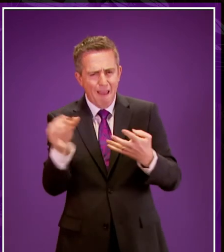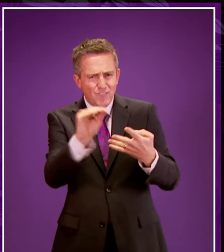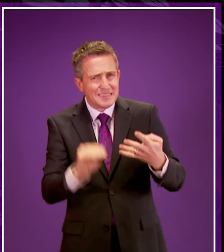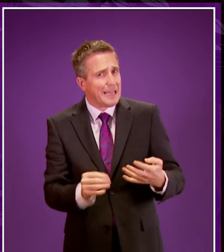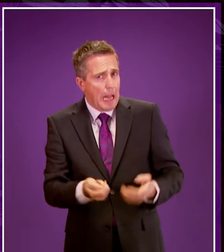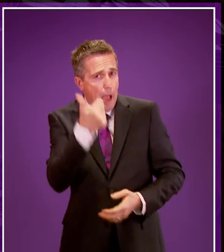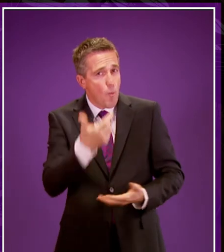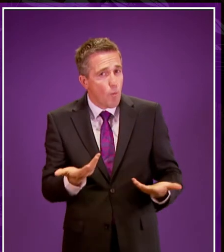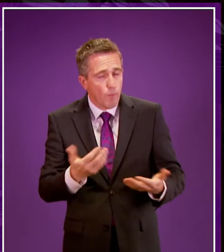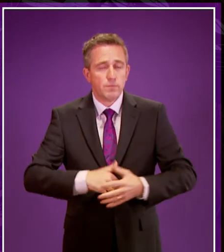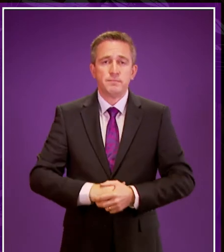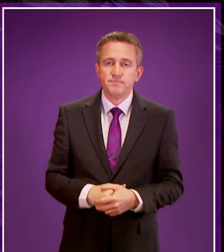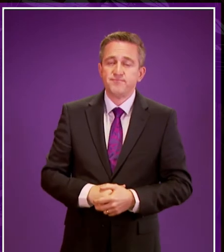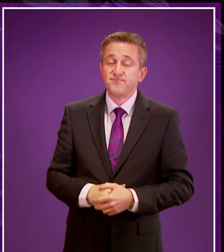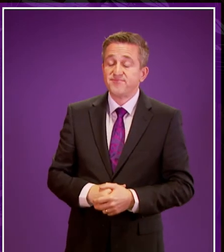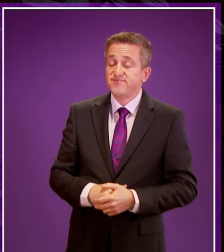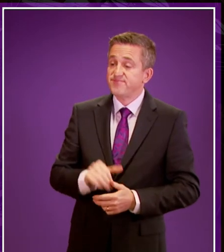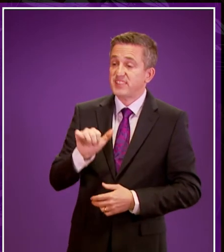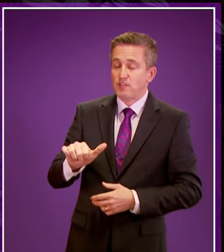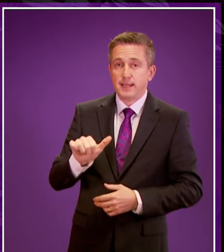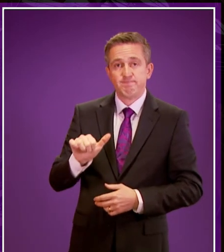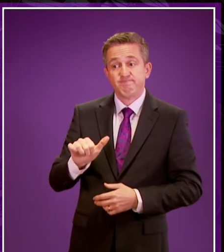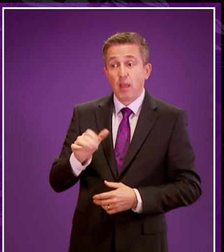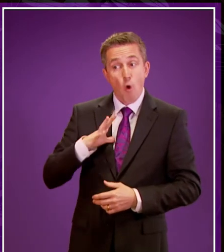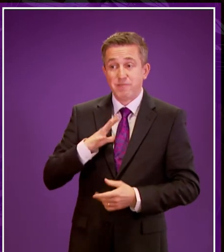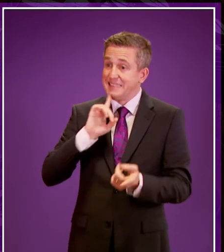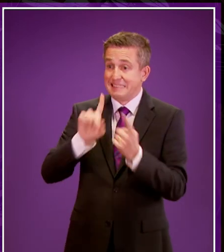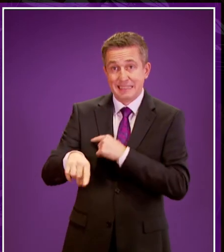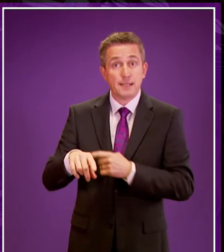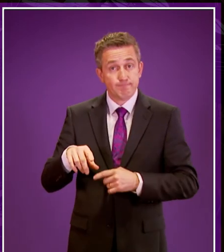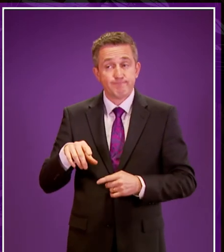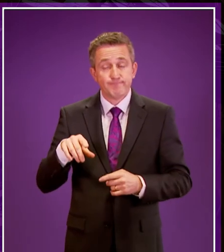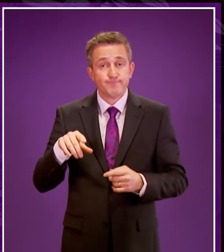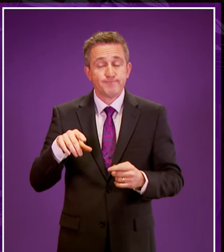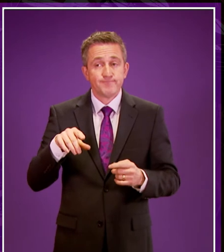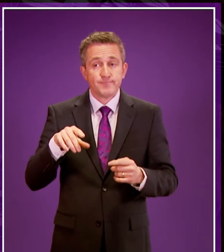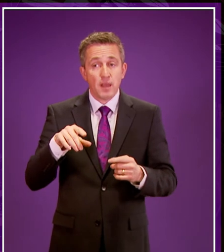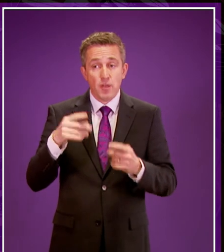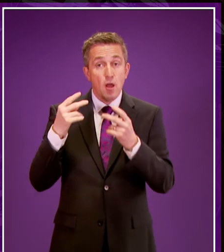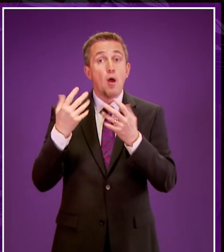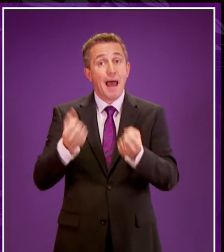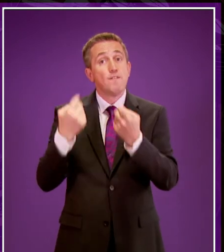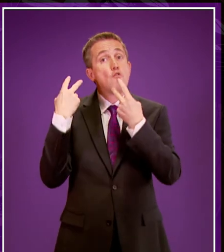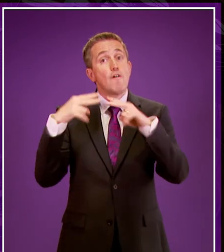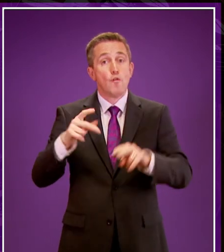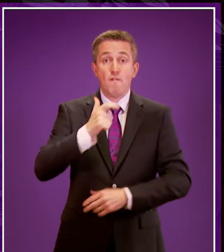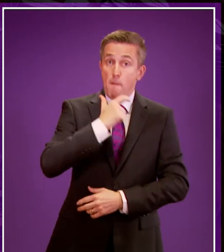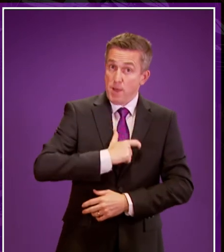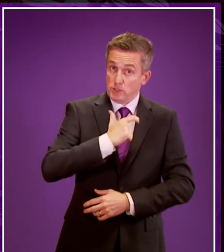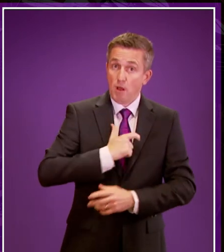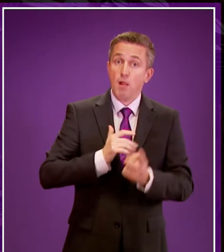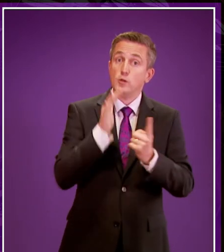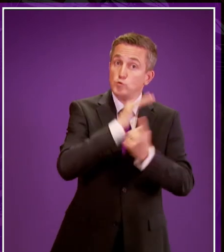Minister. Well, as I said in my first answer, we have already commenced the review of personal and social